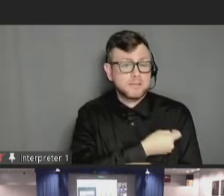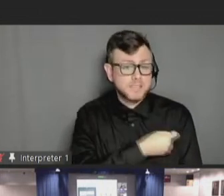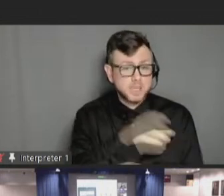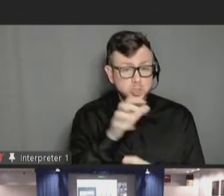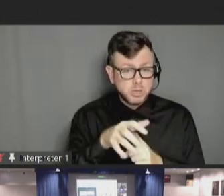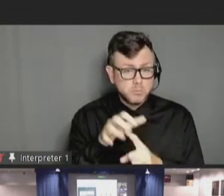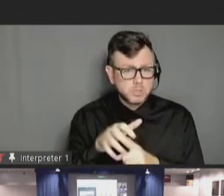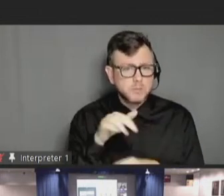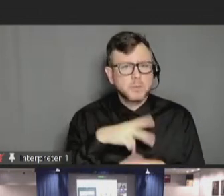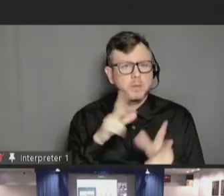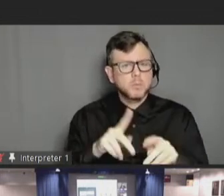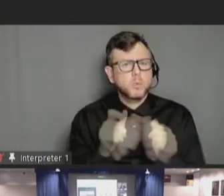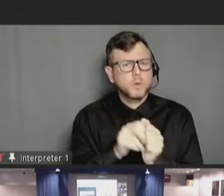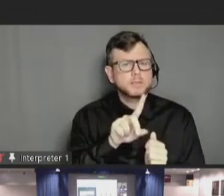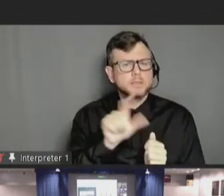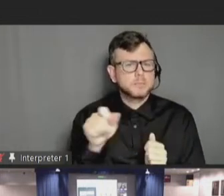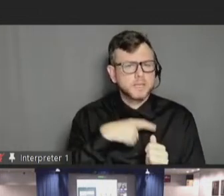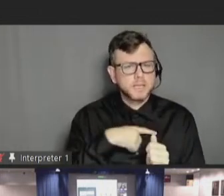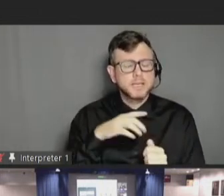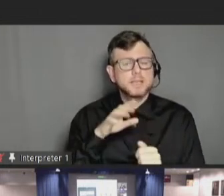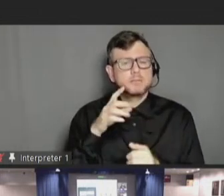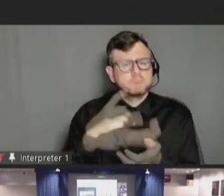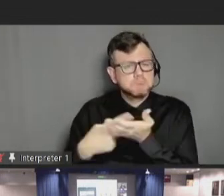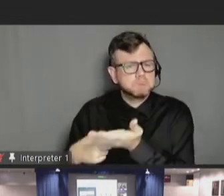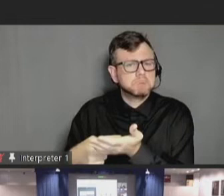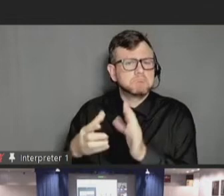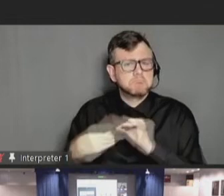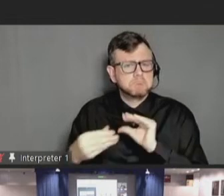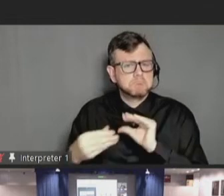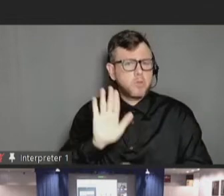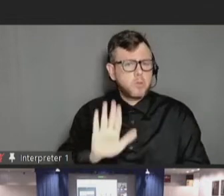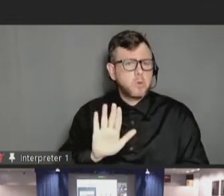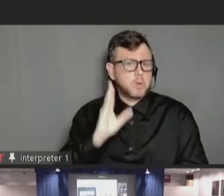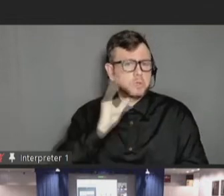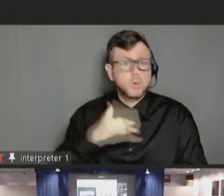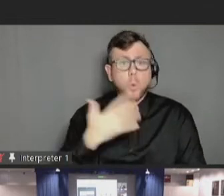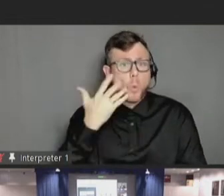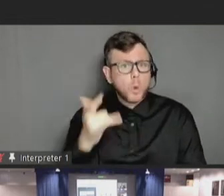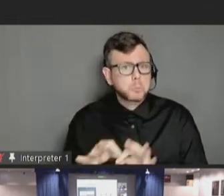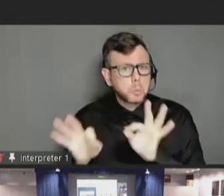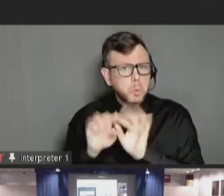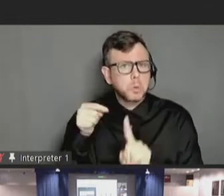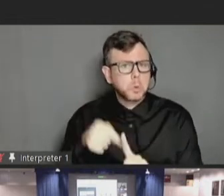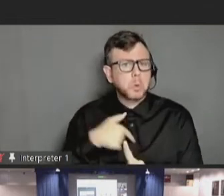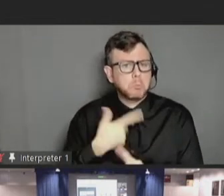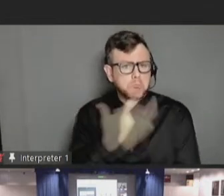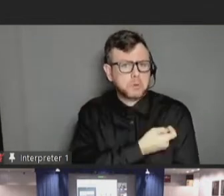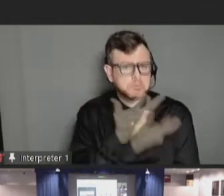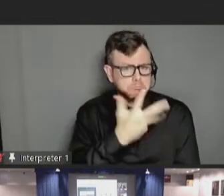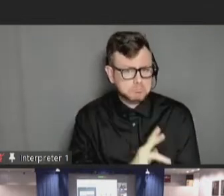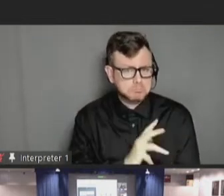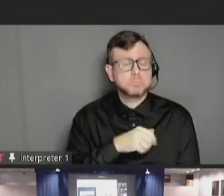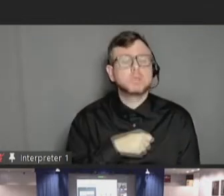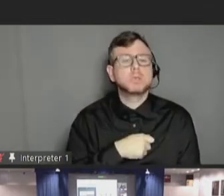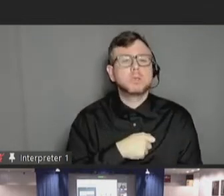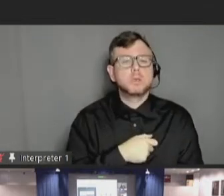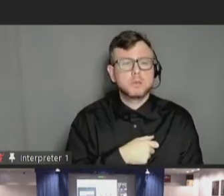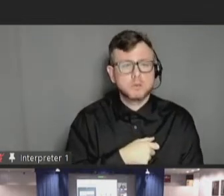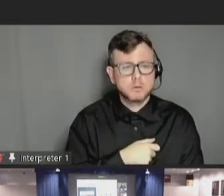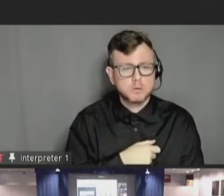community talking about their vaccine experience and why it was important for them to get vaccinated. And then